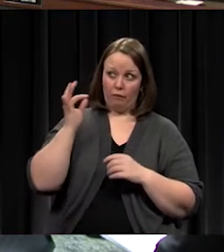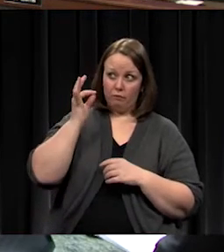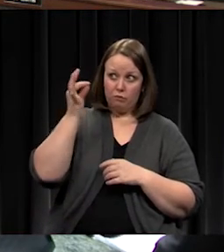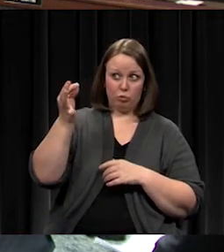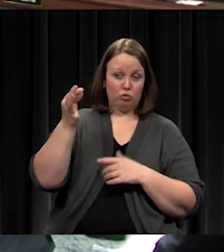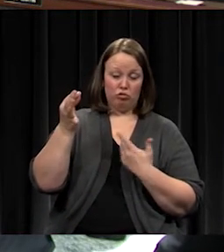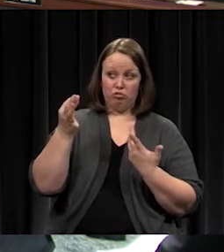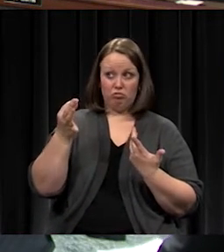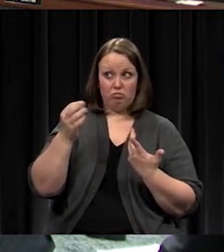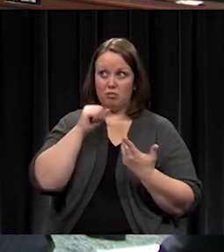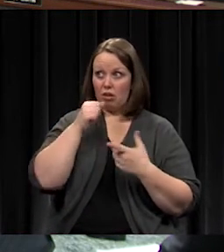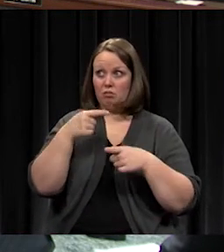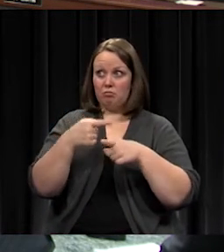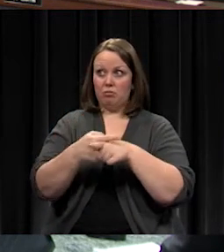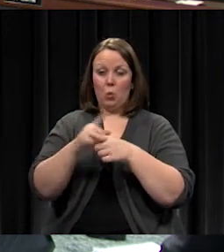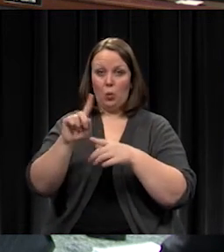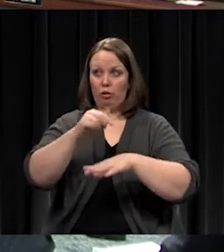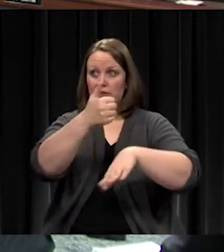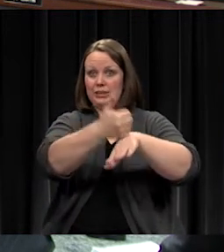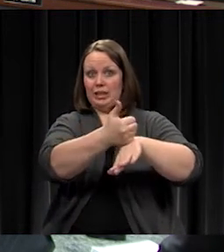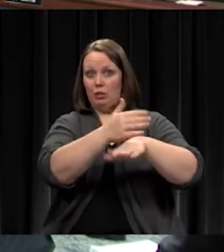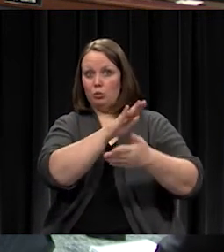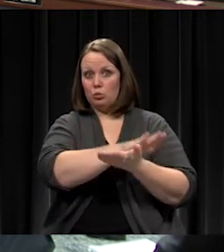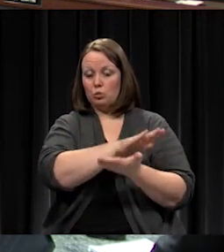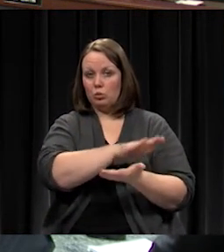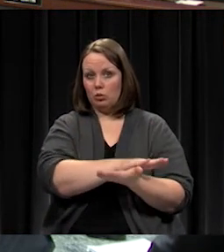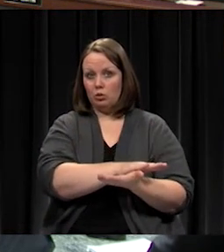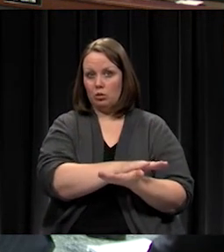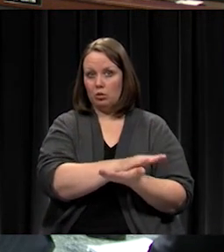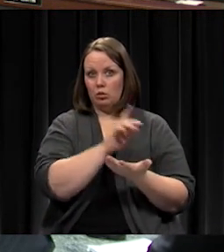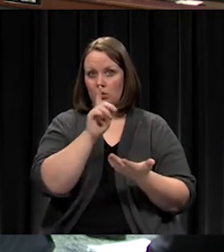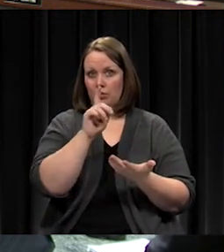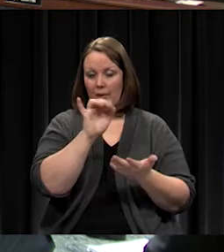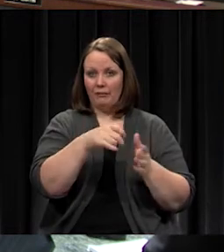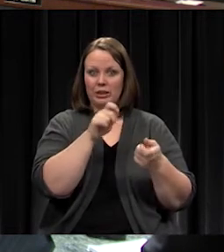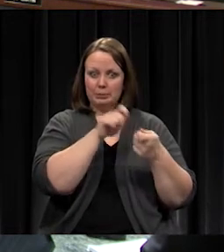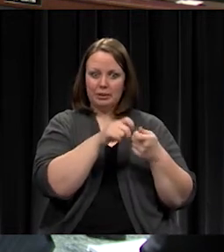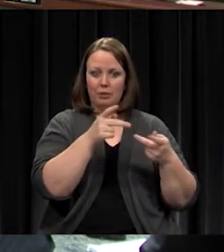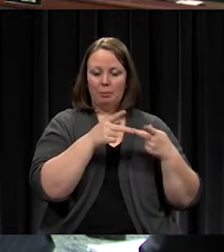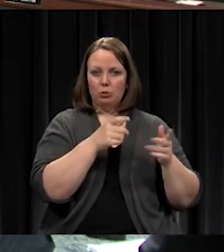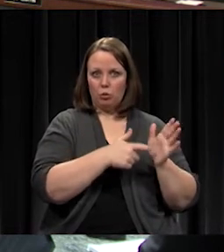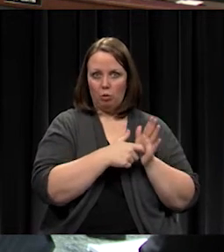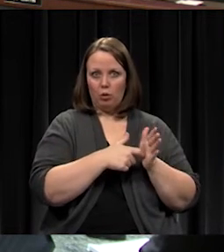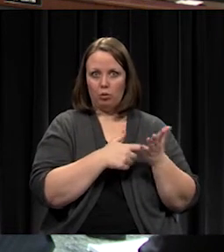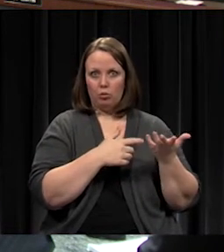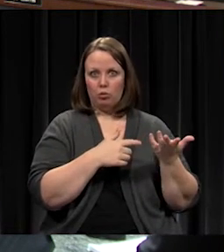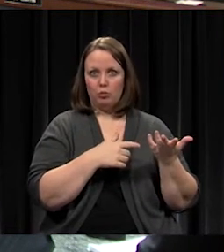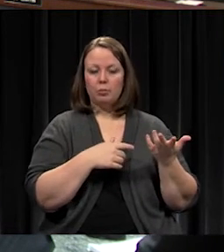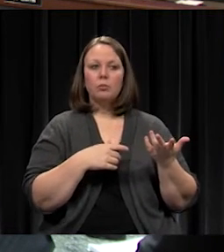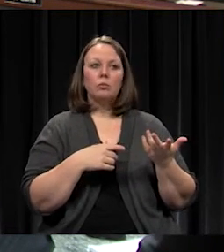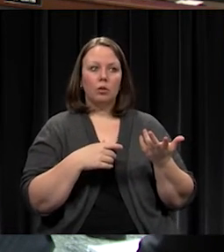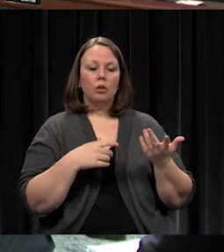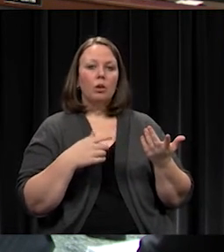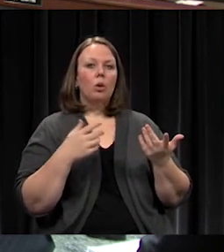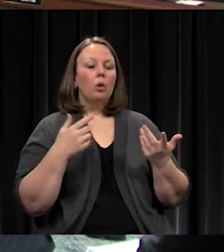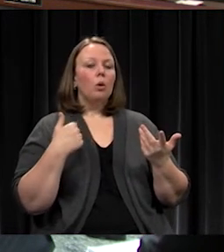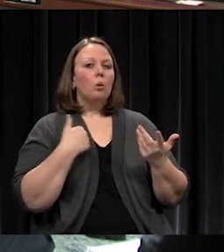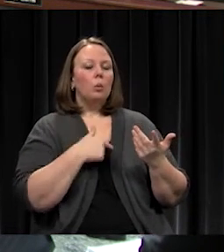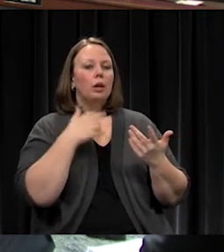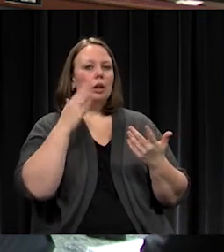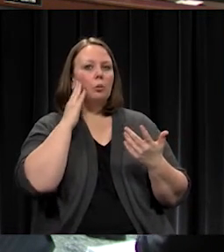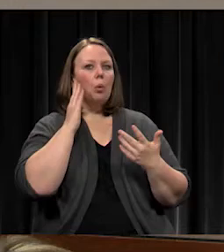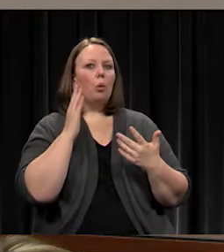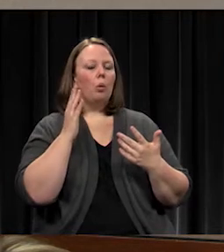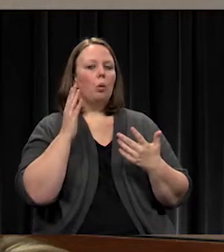the school or anything else. It was going to need to be put in this place in the description, correct? We have a, a, we have a footprint for the building that indicates